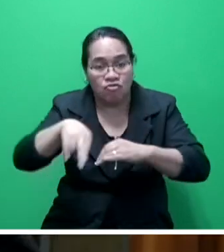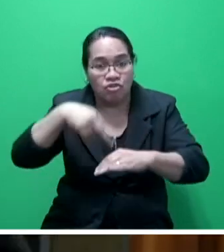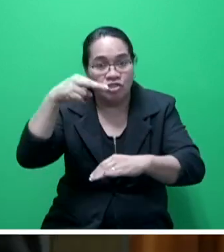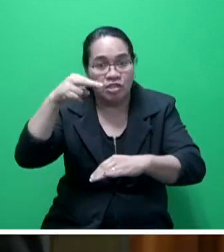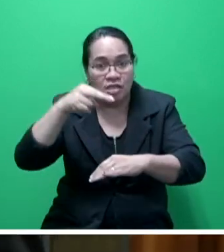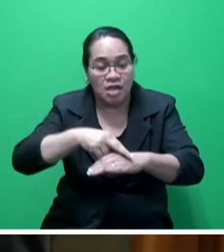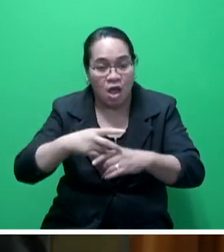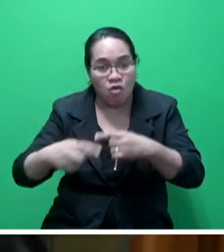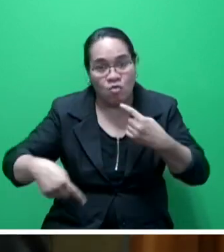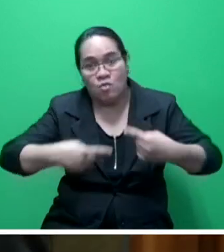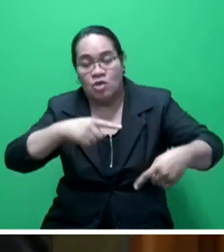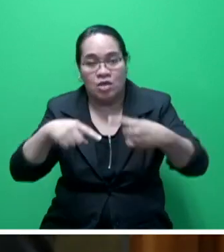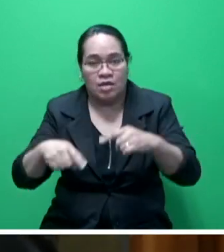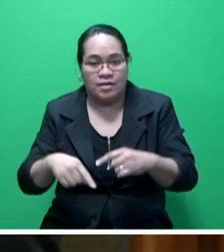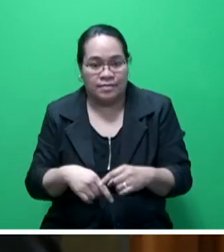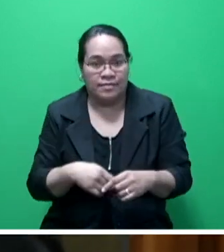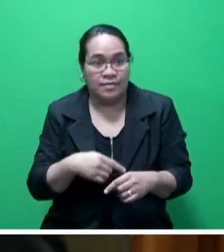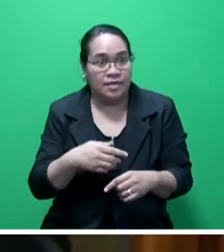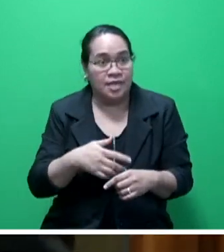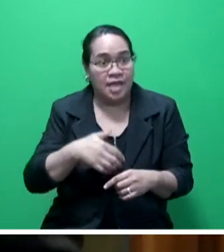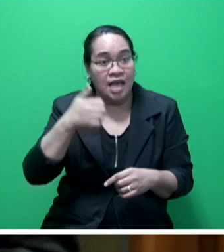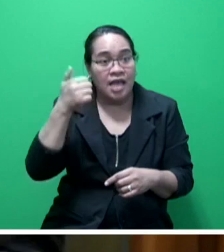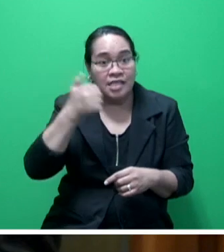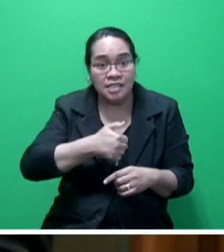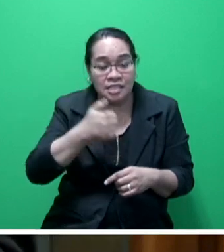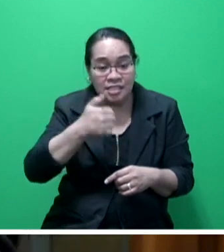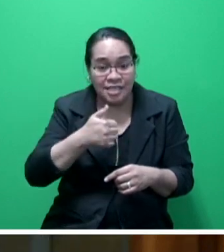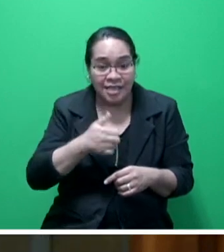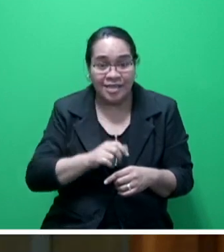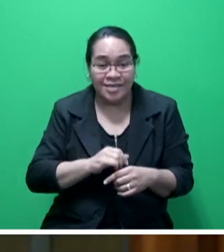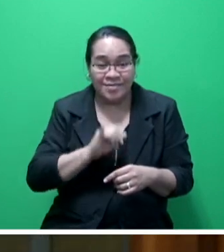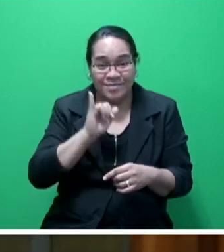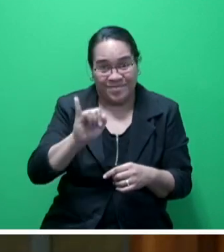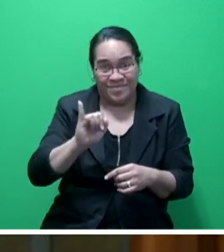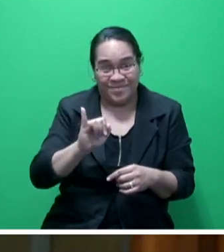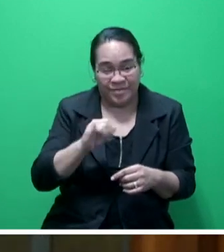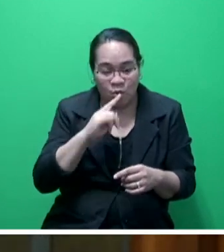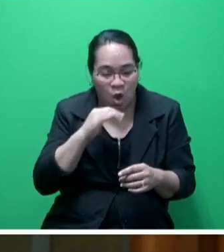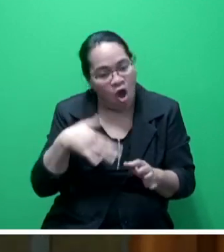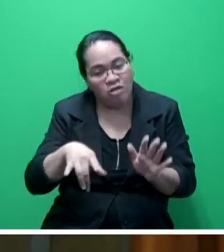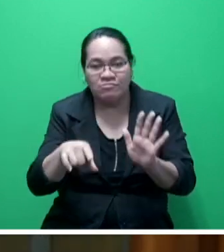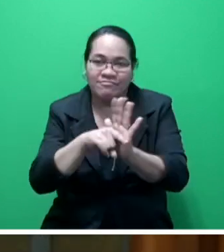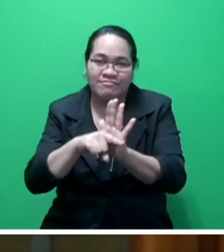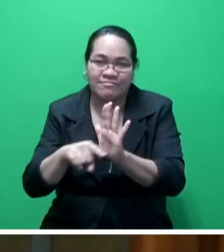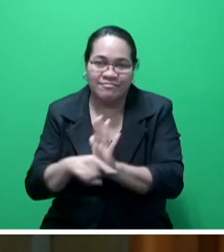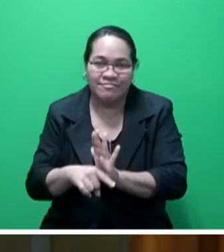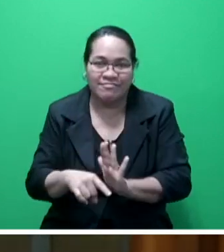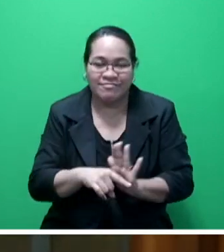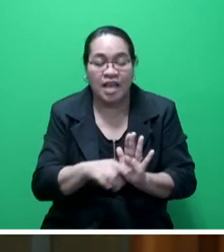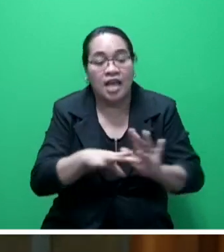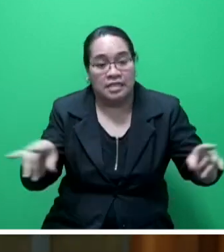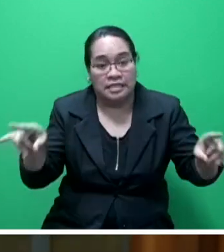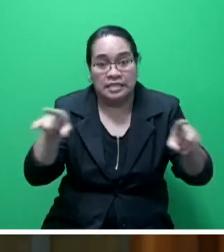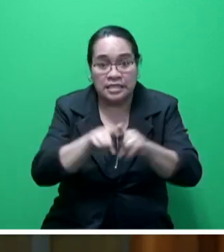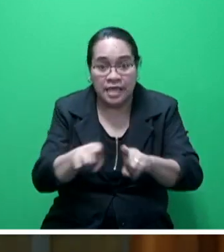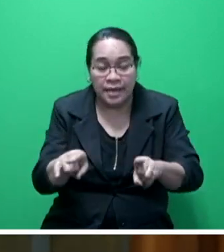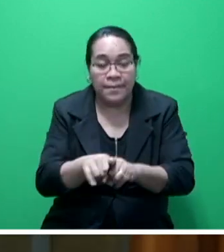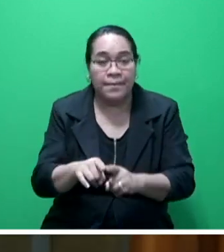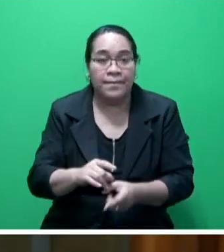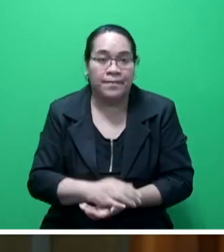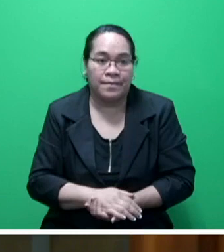competitions. With these 16 urine tests, all results came back negative. Likewise, Mr. Speaker say,